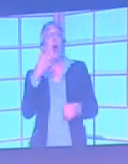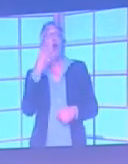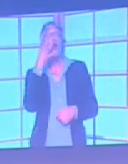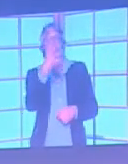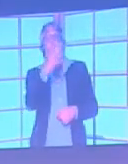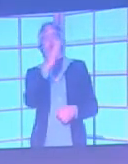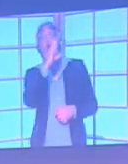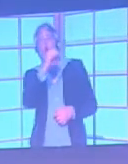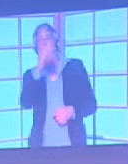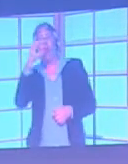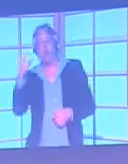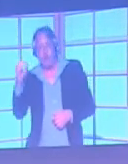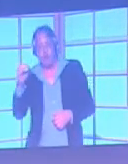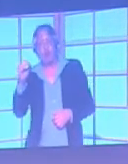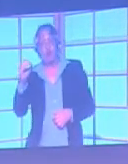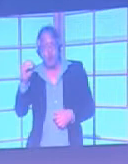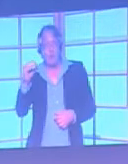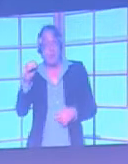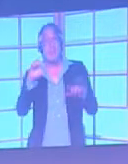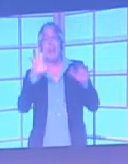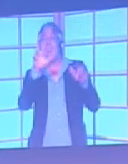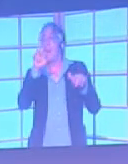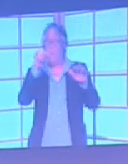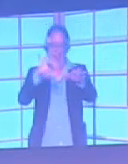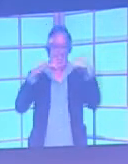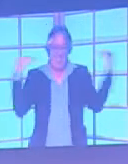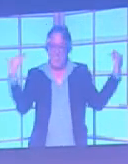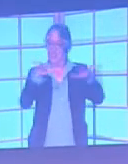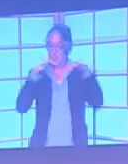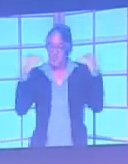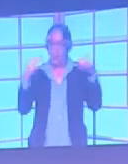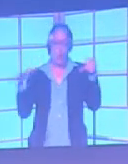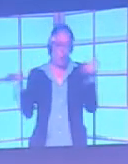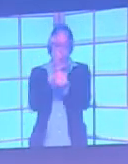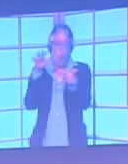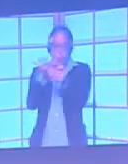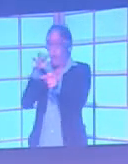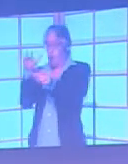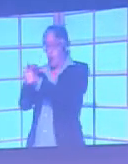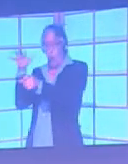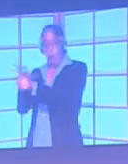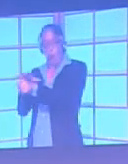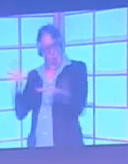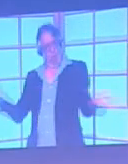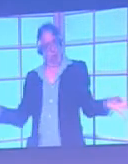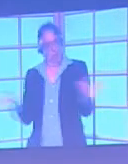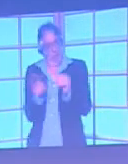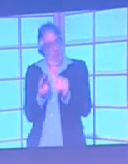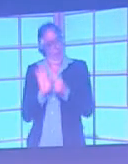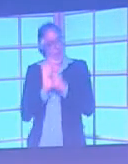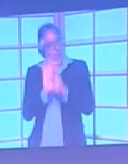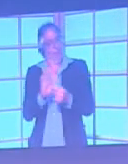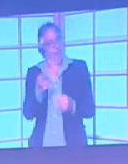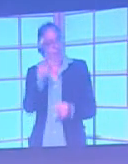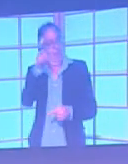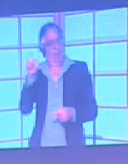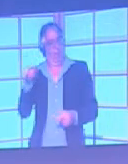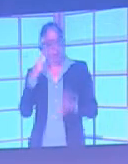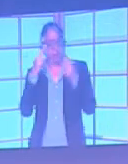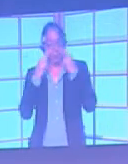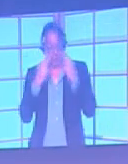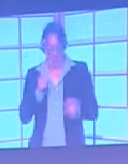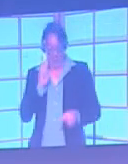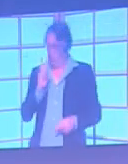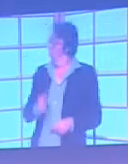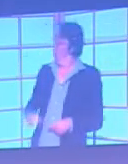So, in this next image, what I've done is I've shown you the number of people that would be in a full Wembley